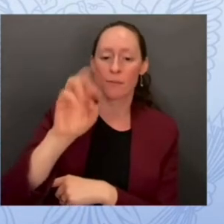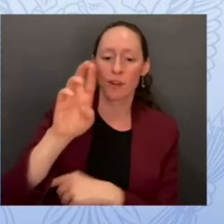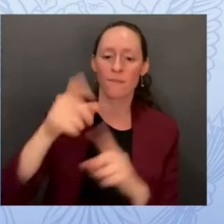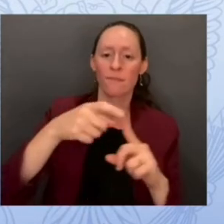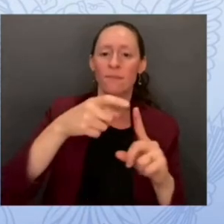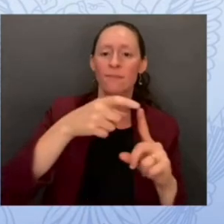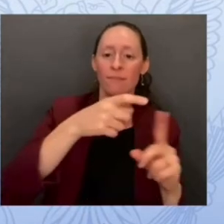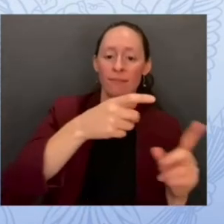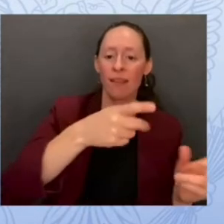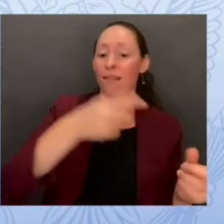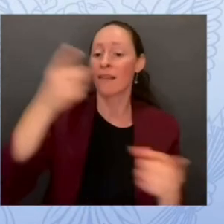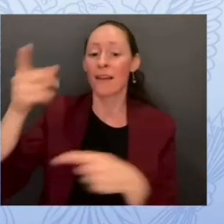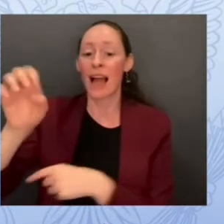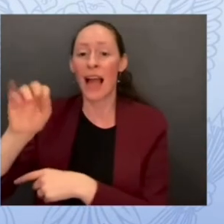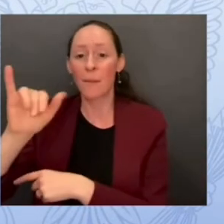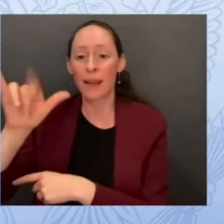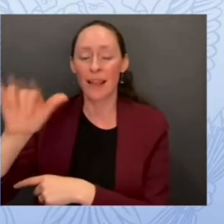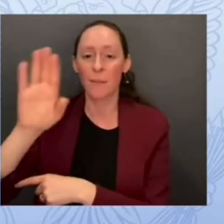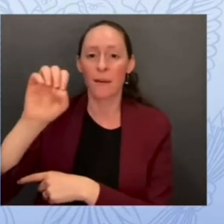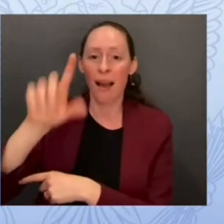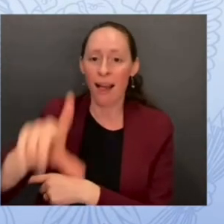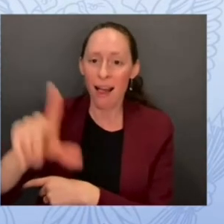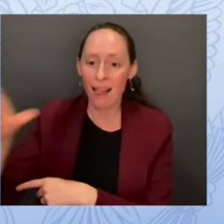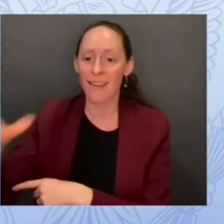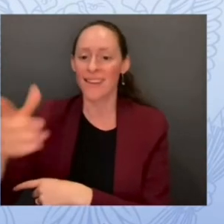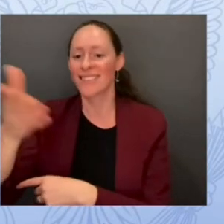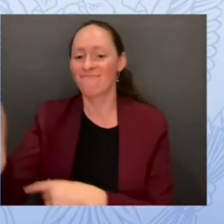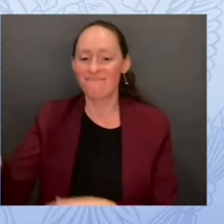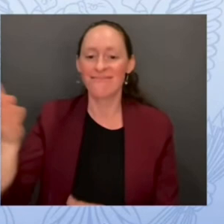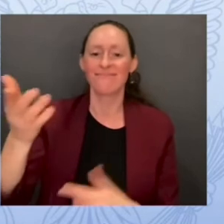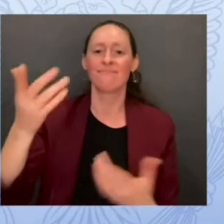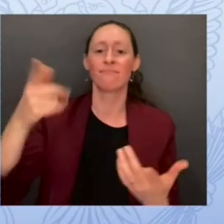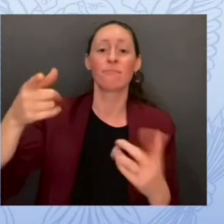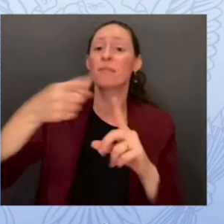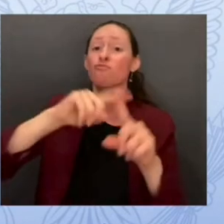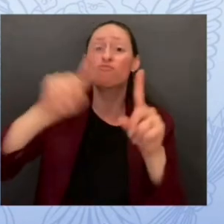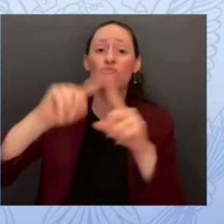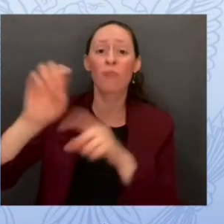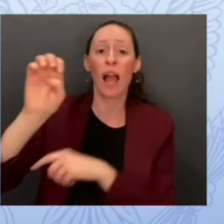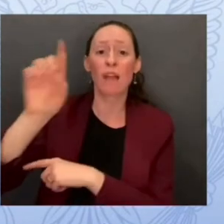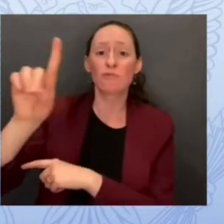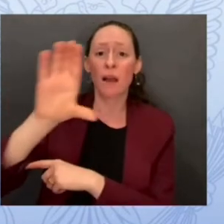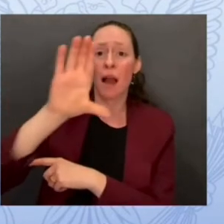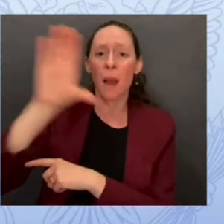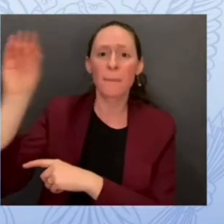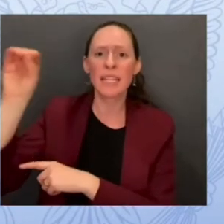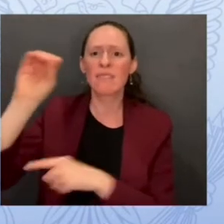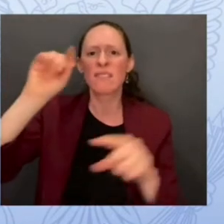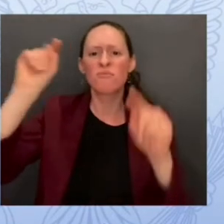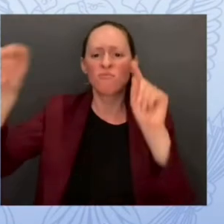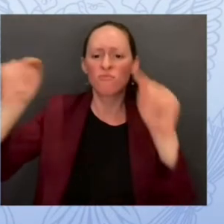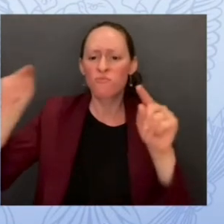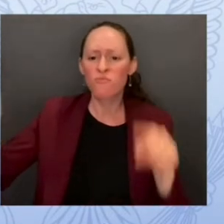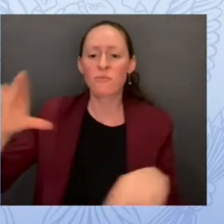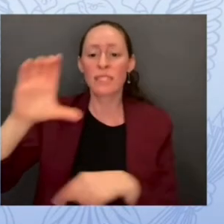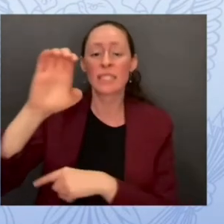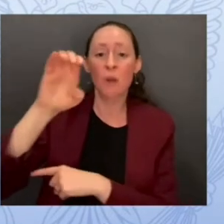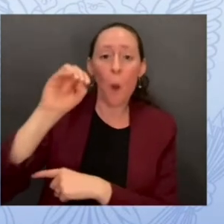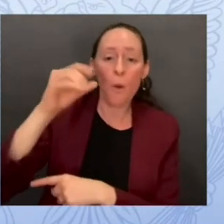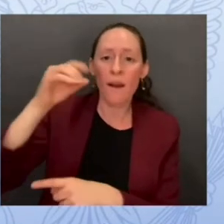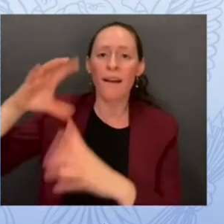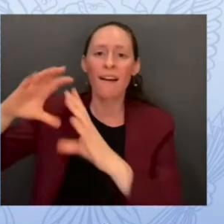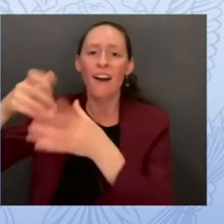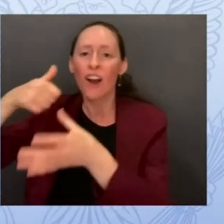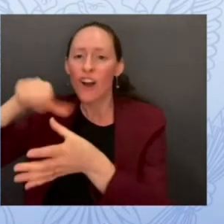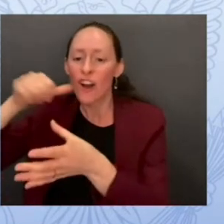education company CEOs from girl security city bridge and class linked and founders of gula tech